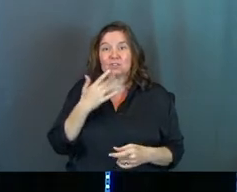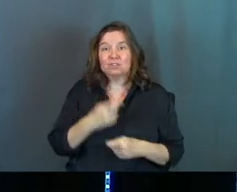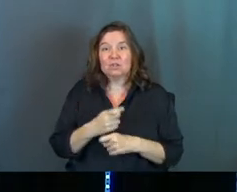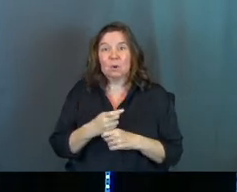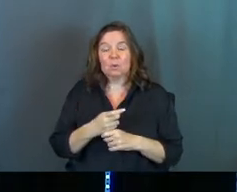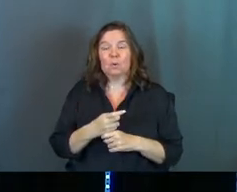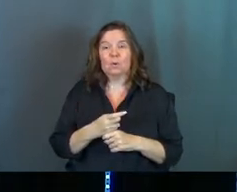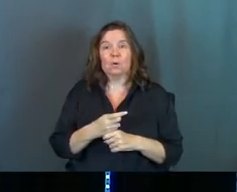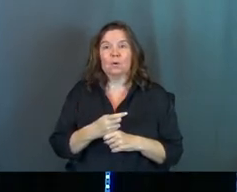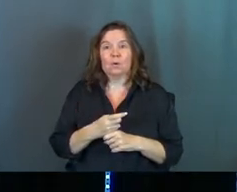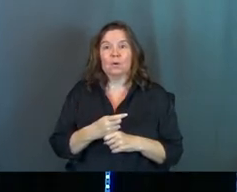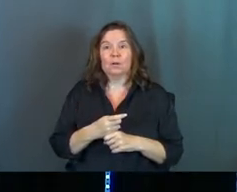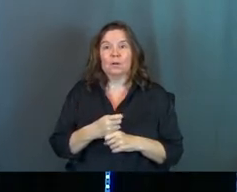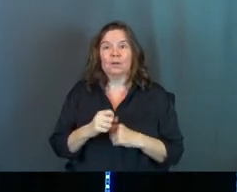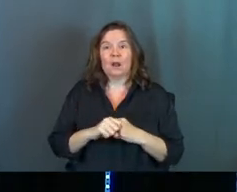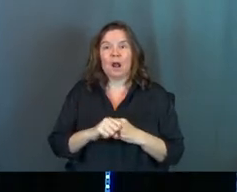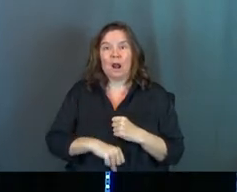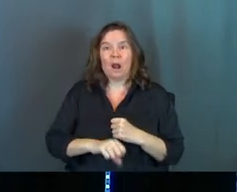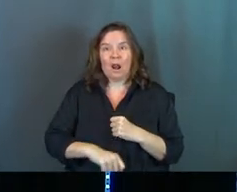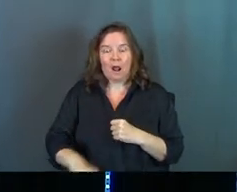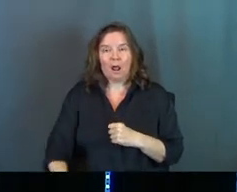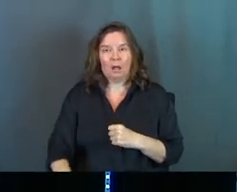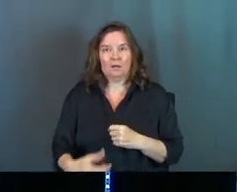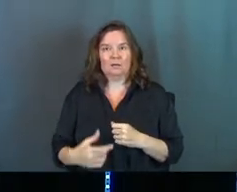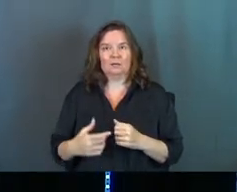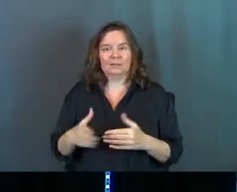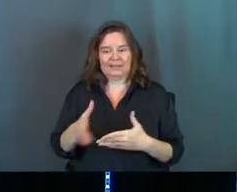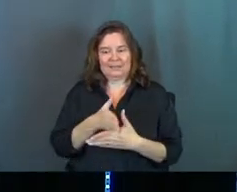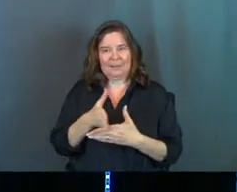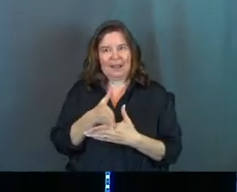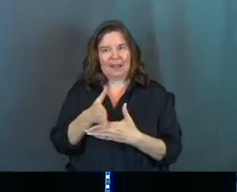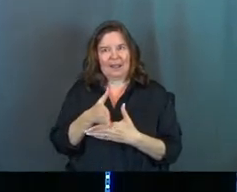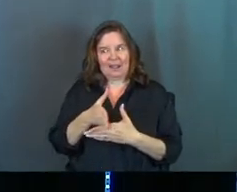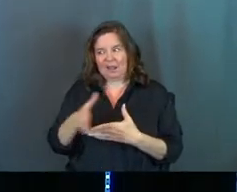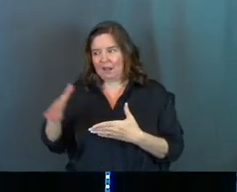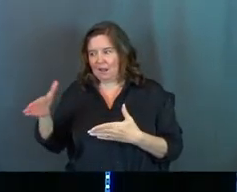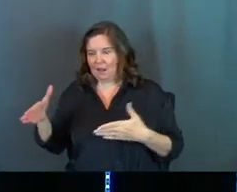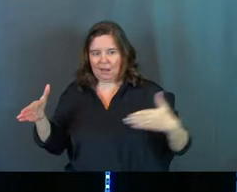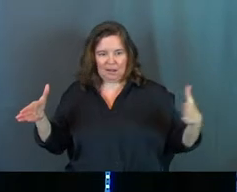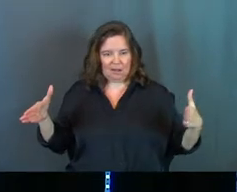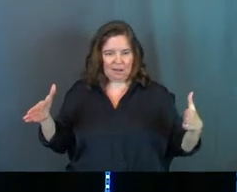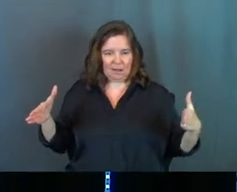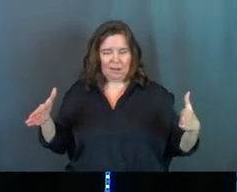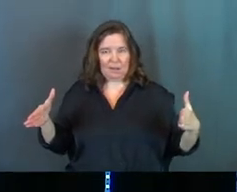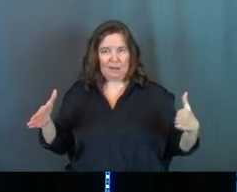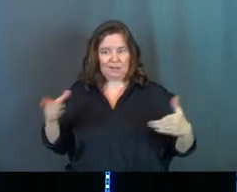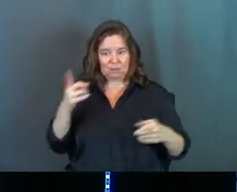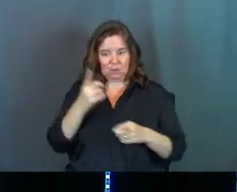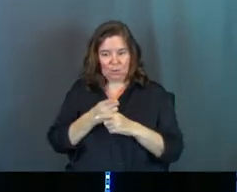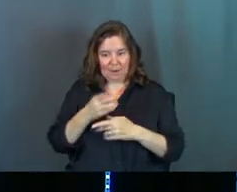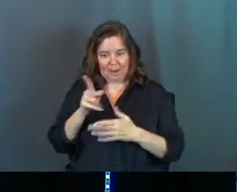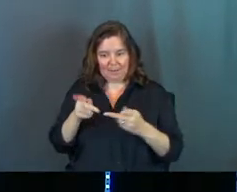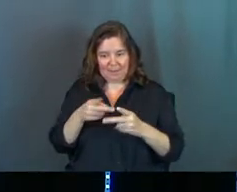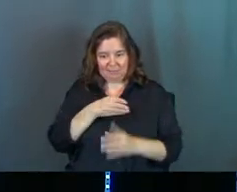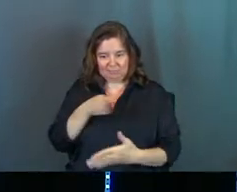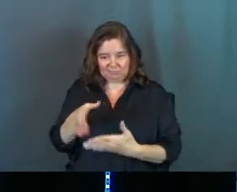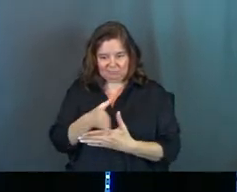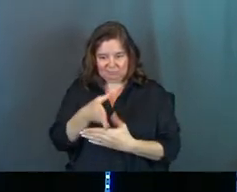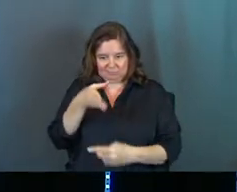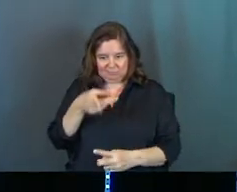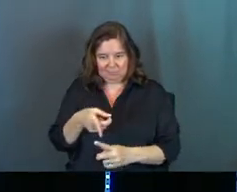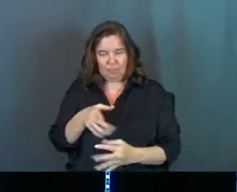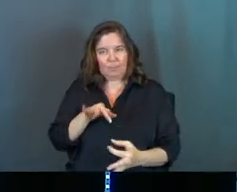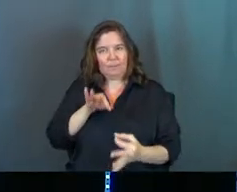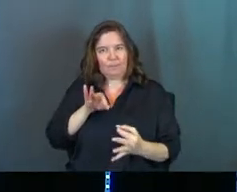joke. Overdone. It's like, there's a middle ground to things. There's a right endpoint. There's a right place for things to be just